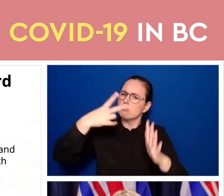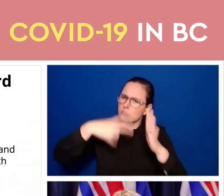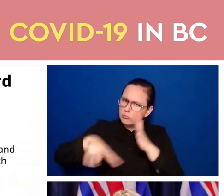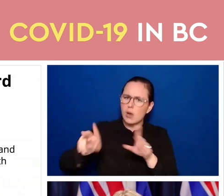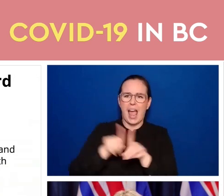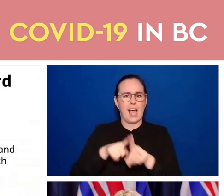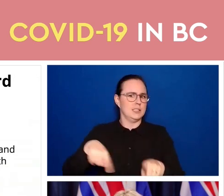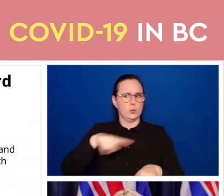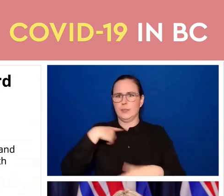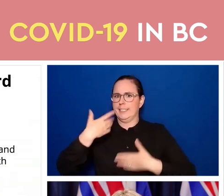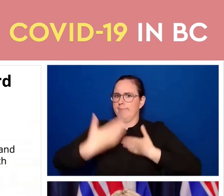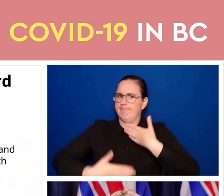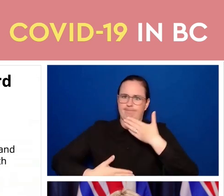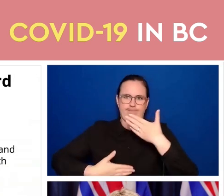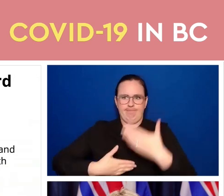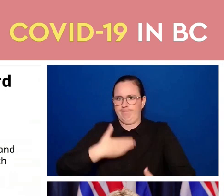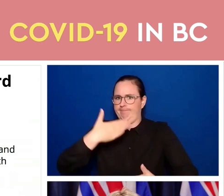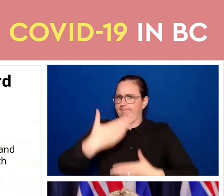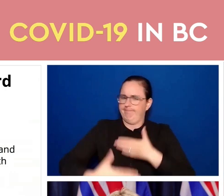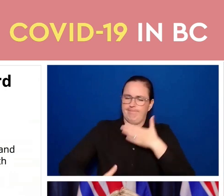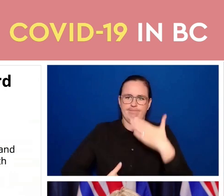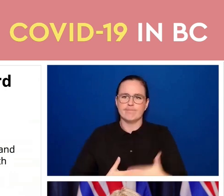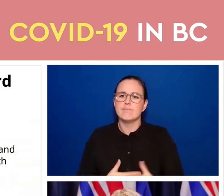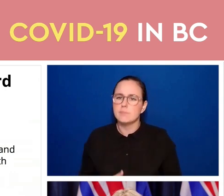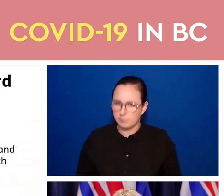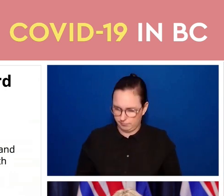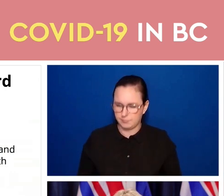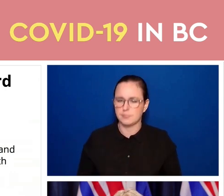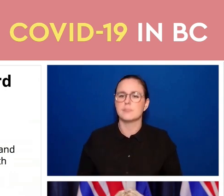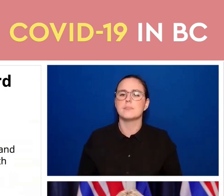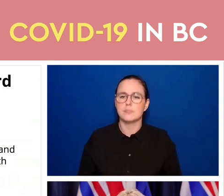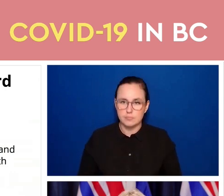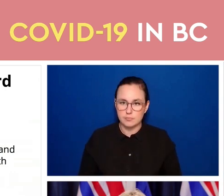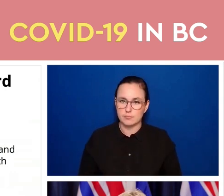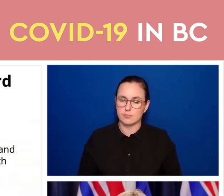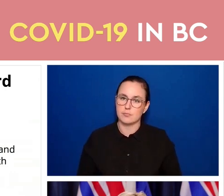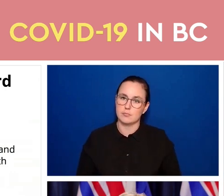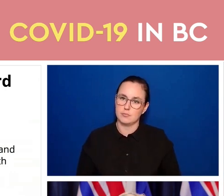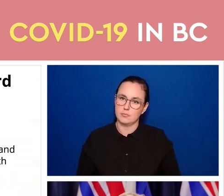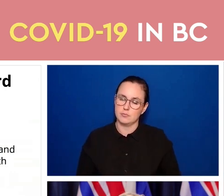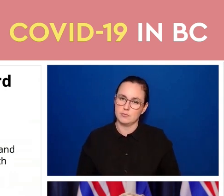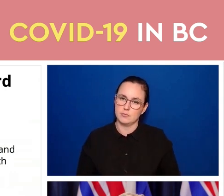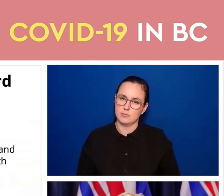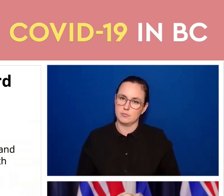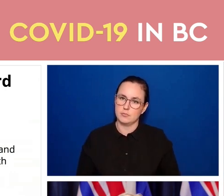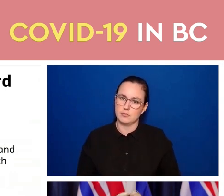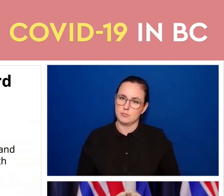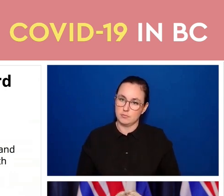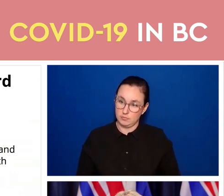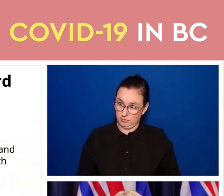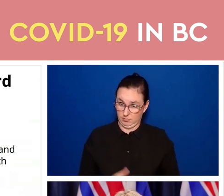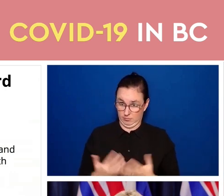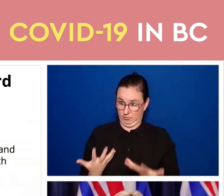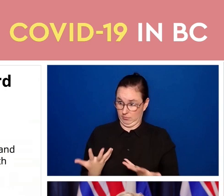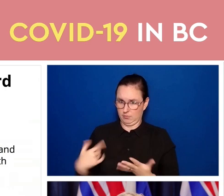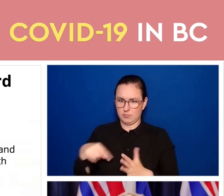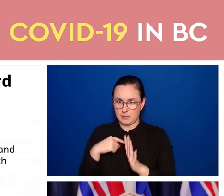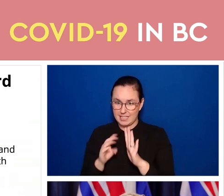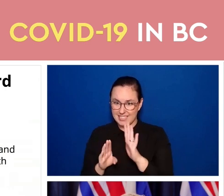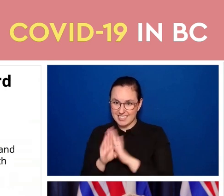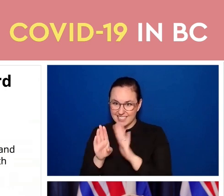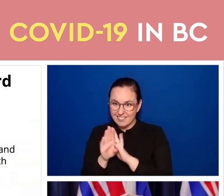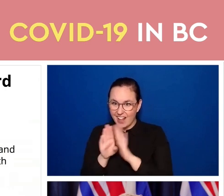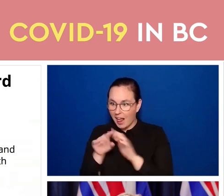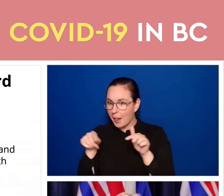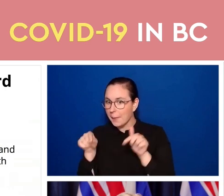One of the things that we have been most concerned about as we were developing the concept around this is privacy and security.